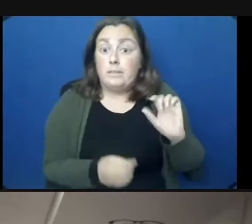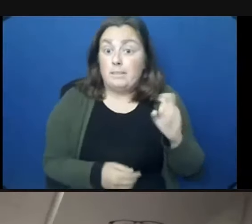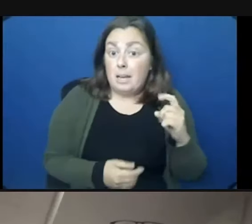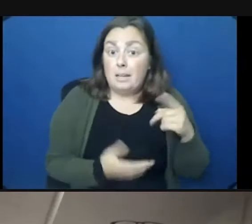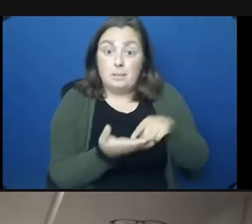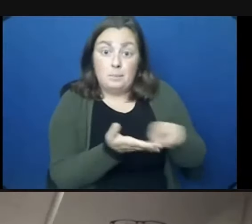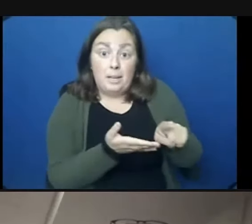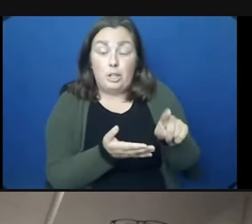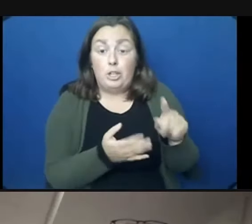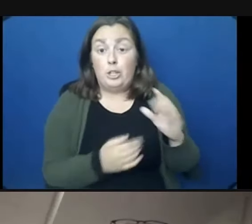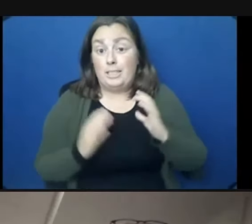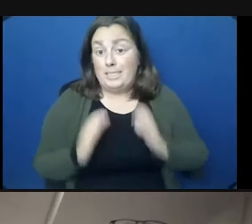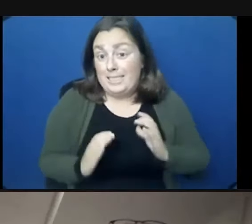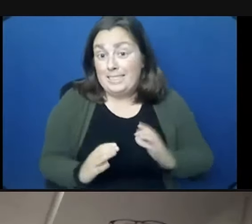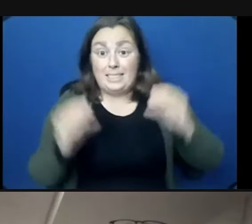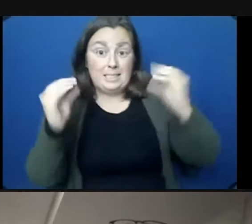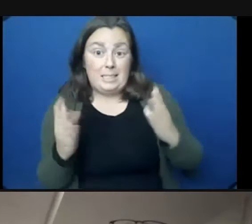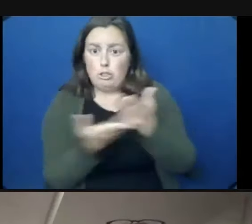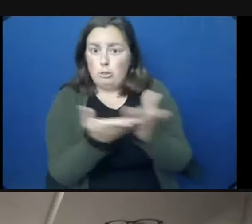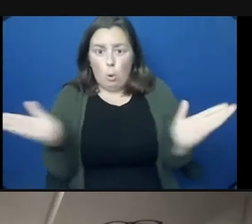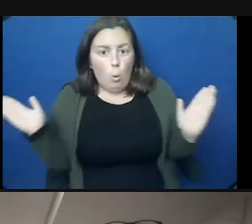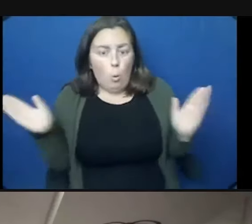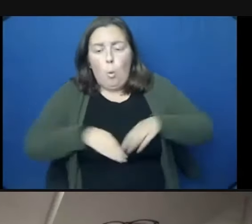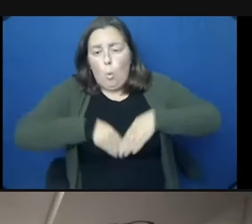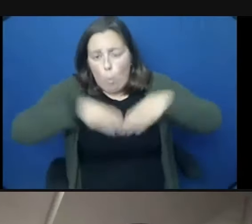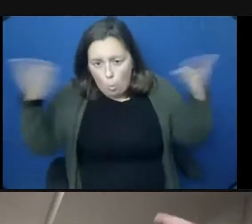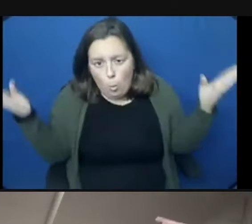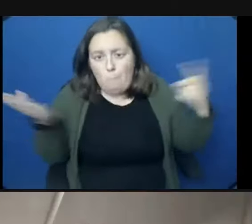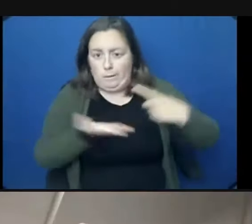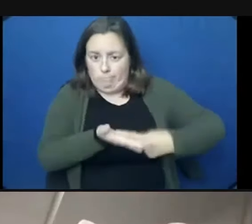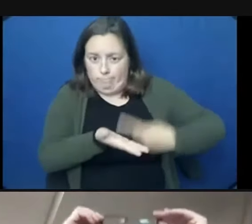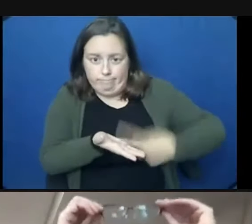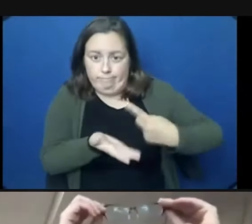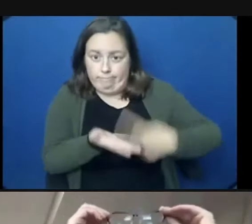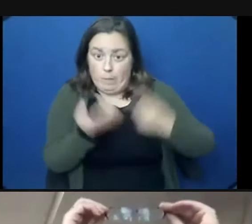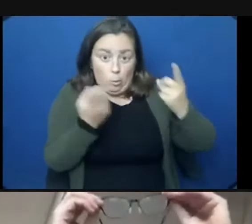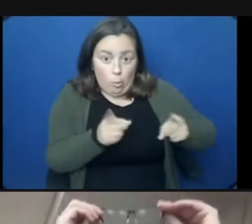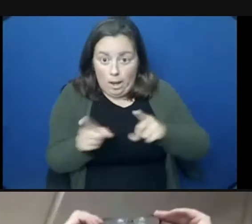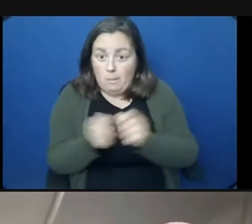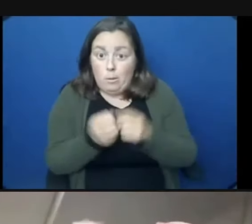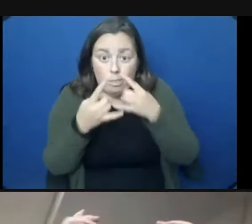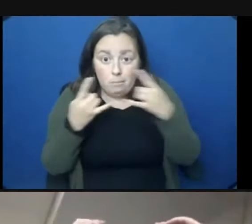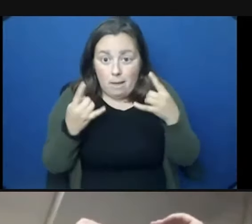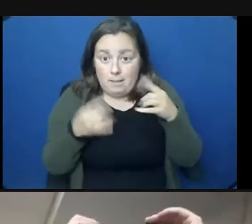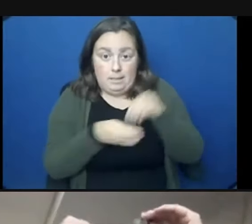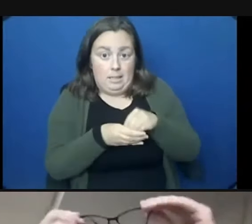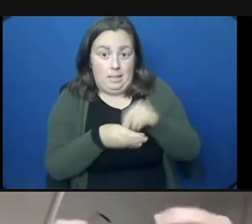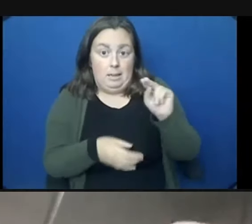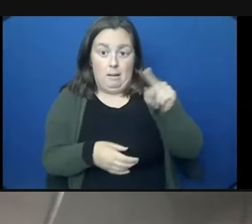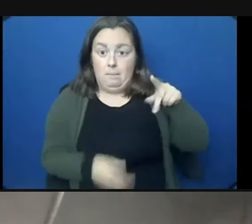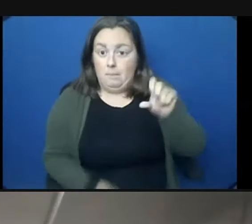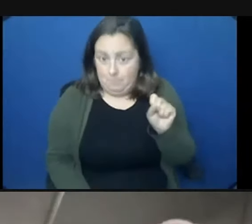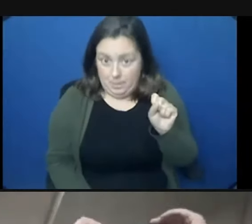citizen, teacher in the town they wanted to come to. It was an open forum held to discuss what was going on with the masking in the North Public Schools.